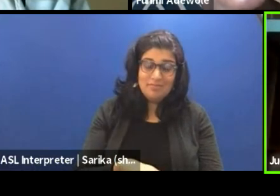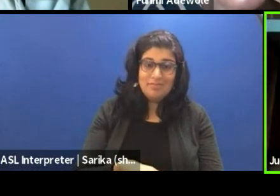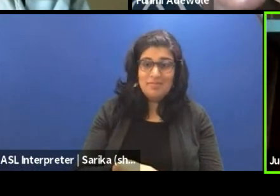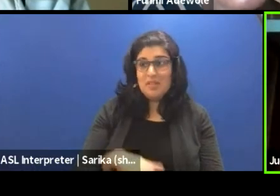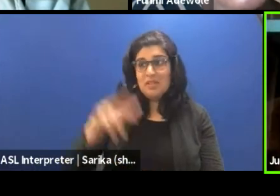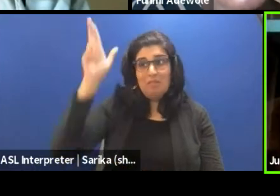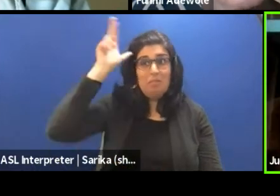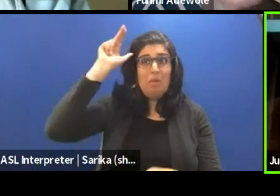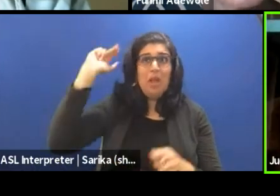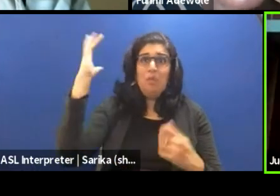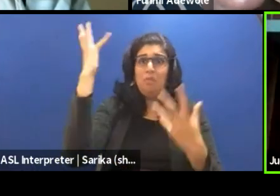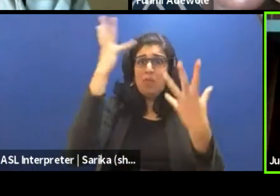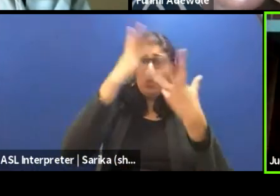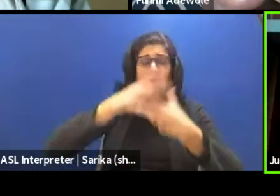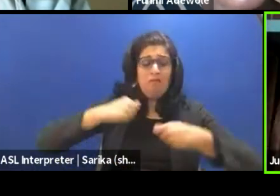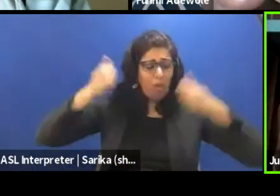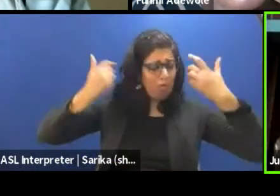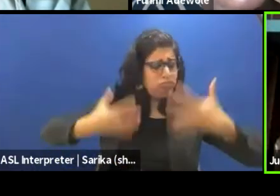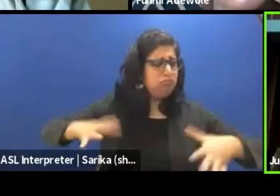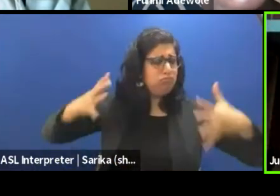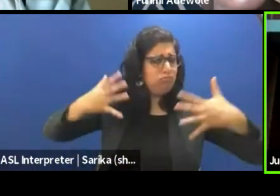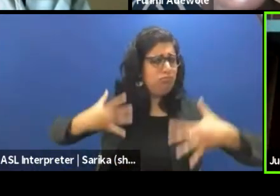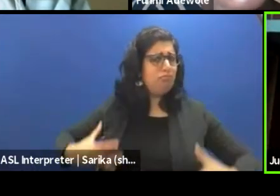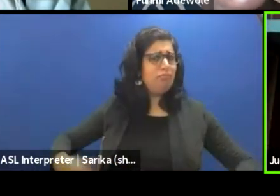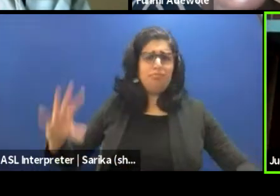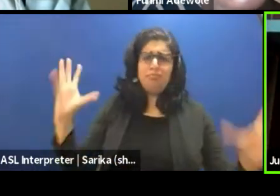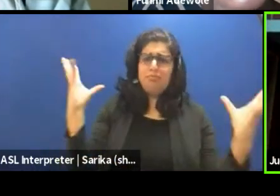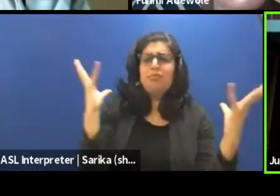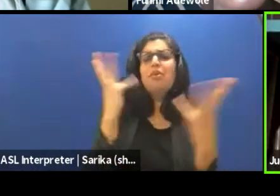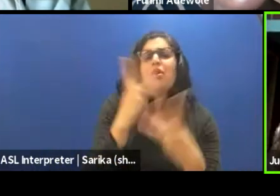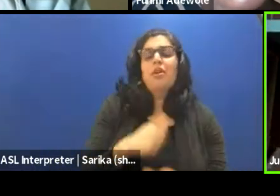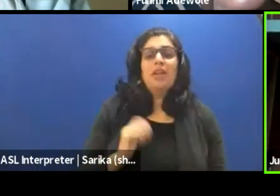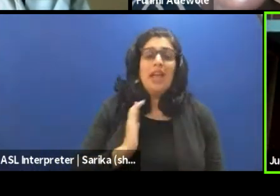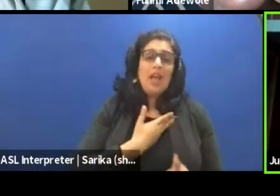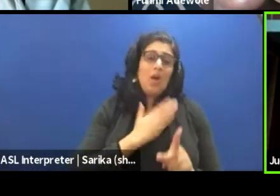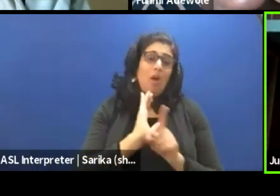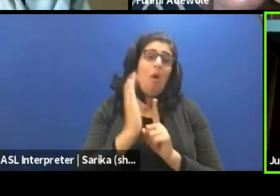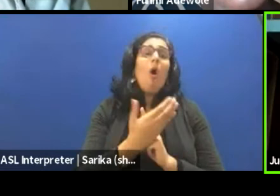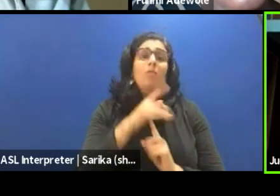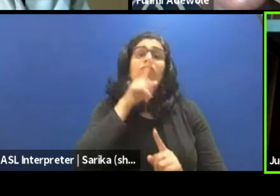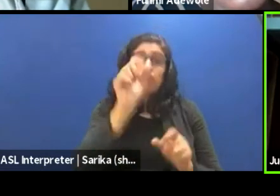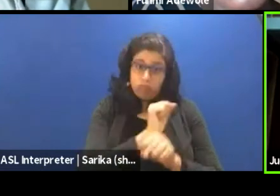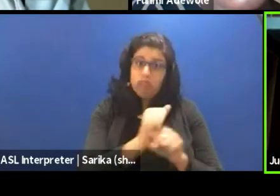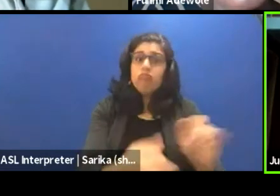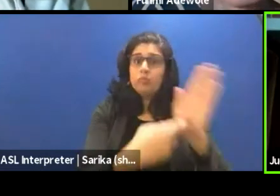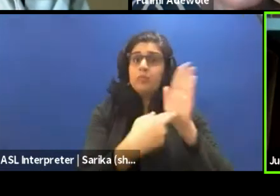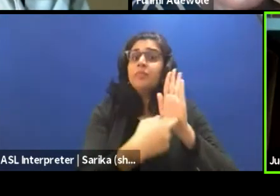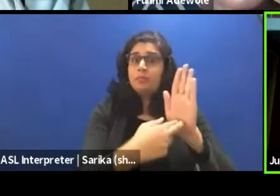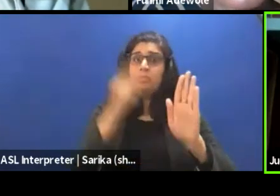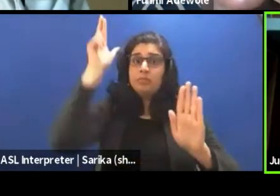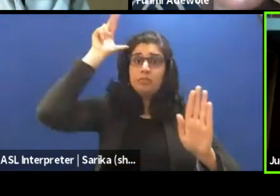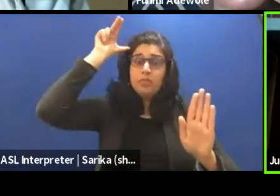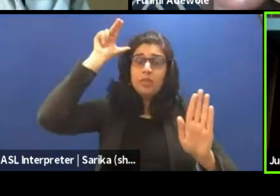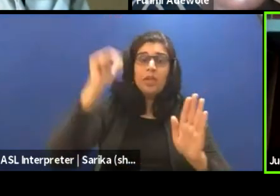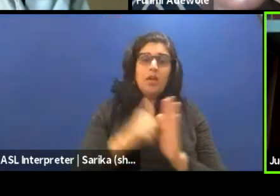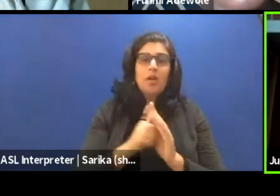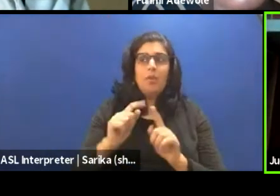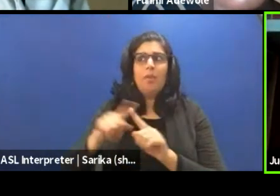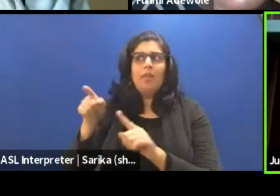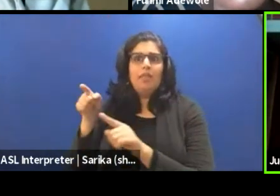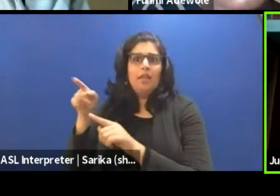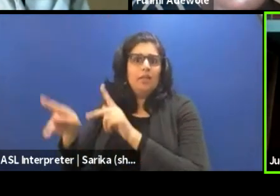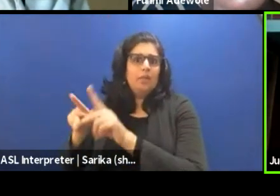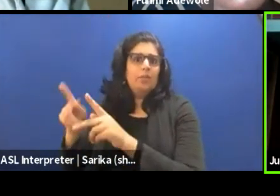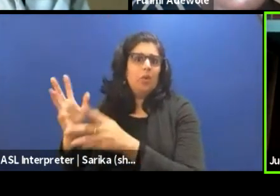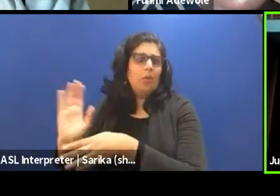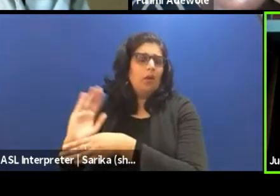embroidered clothes on them and everything. So, in our culture, there's actually a representation of that horse. But these people who want to make